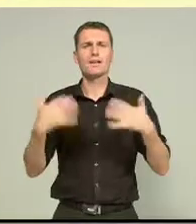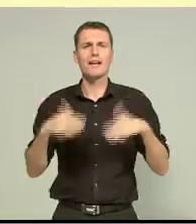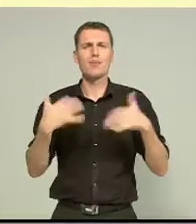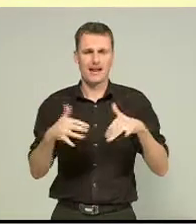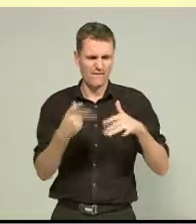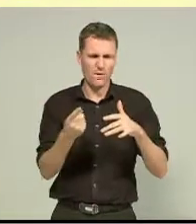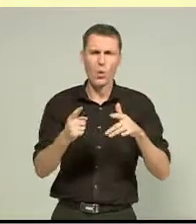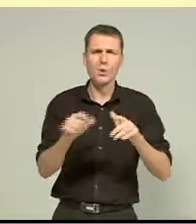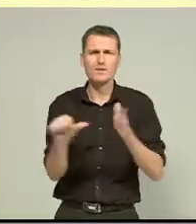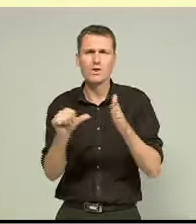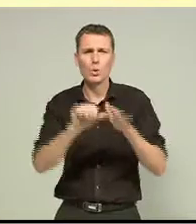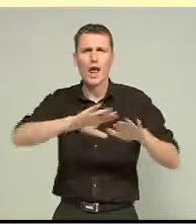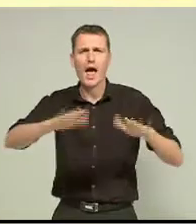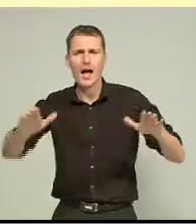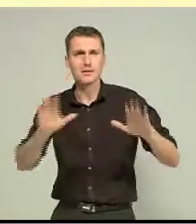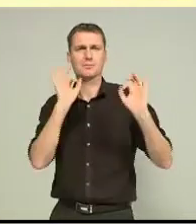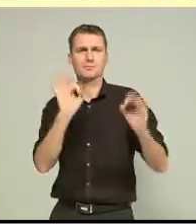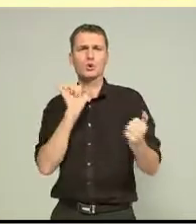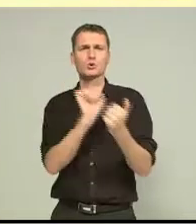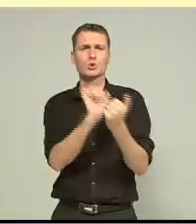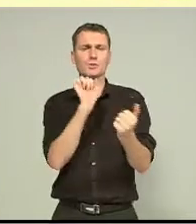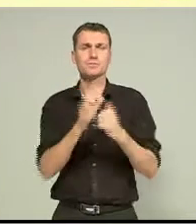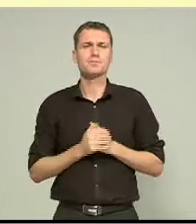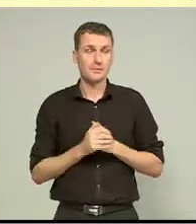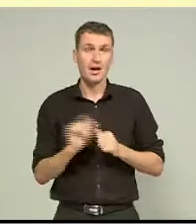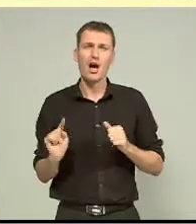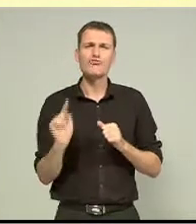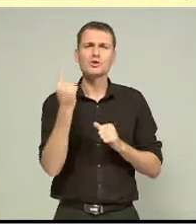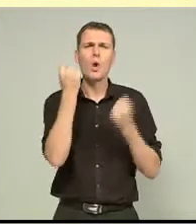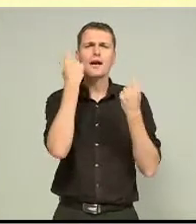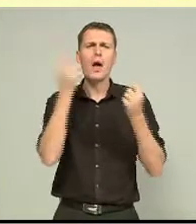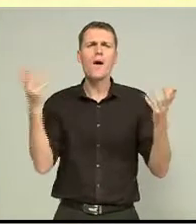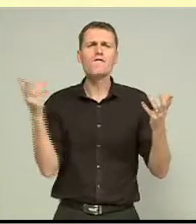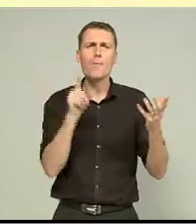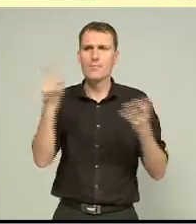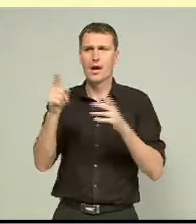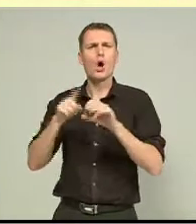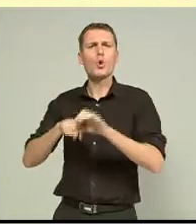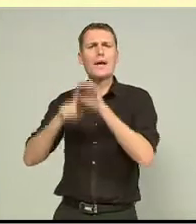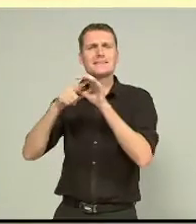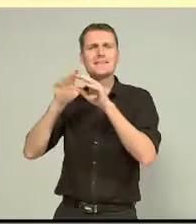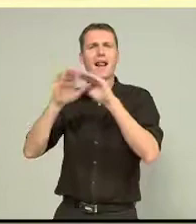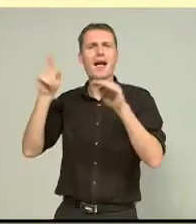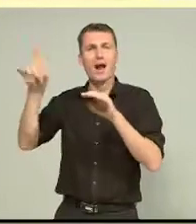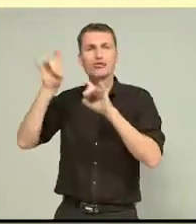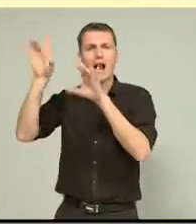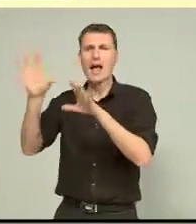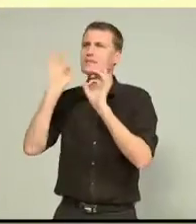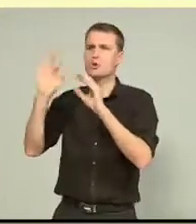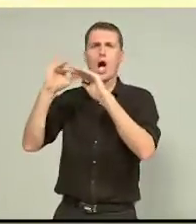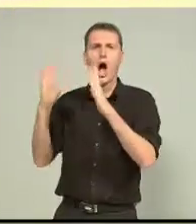challenging land. The original idea came from the Queenslander, a home built for the hot and humid conditions of Queensland.